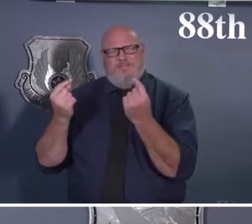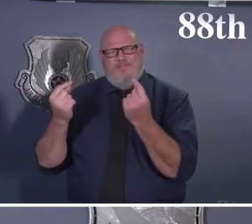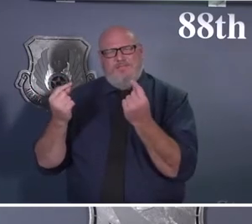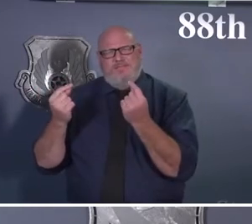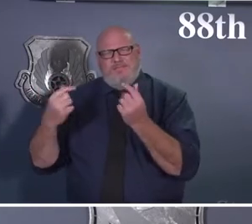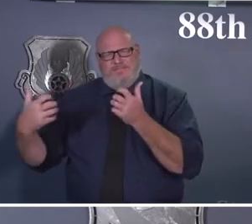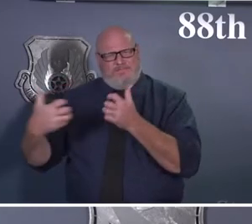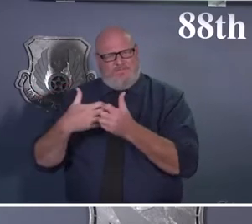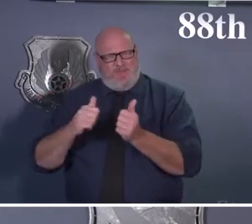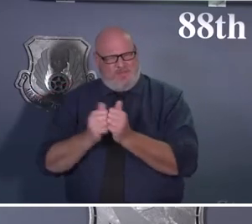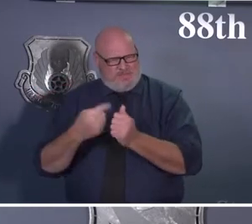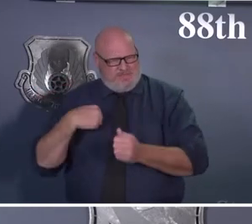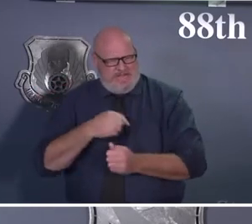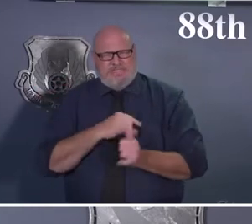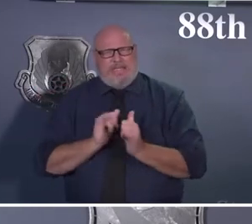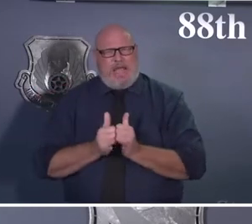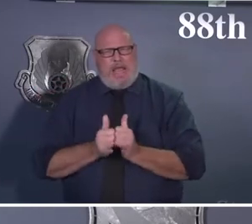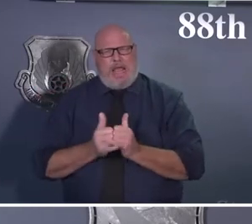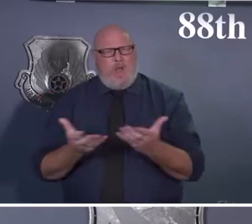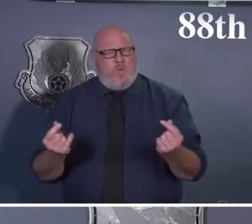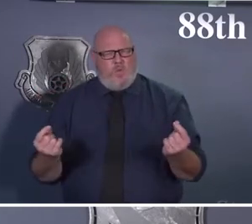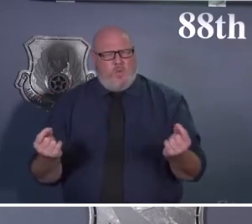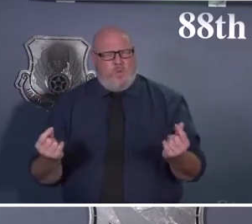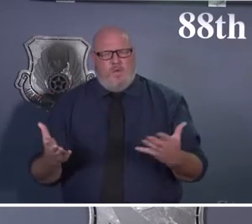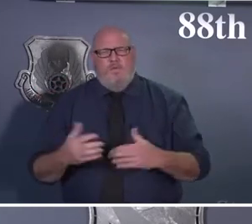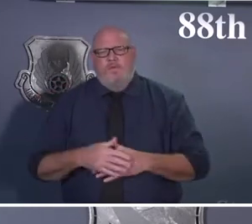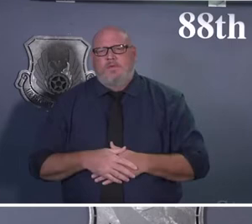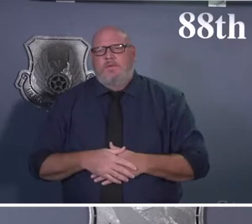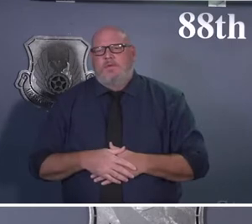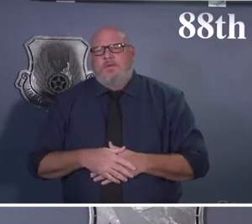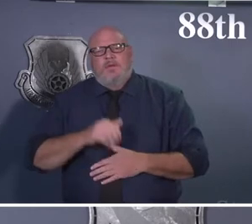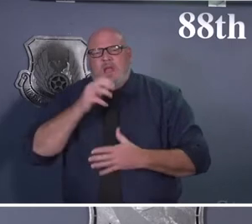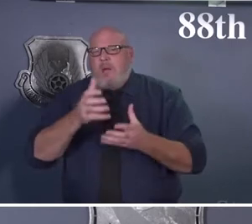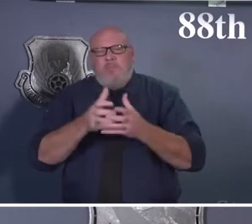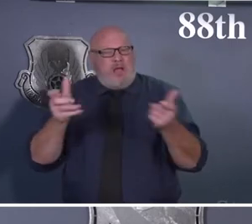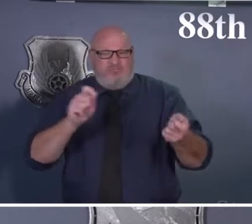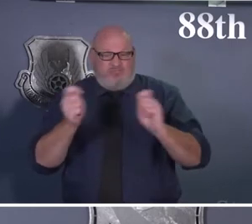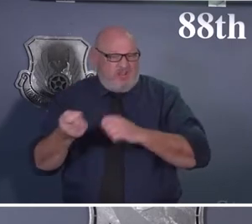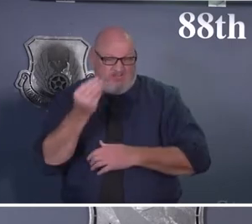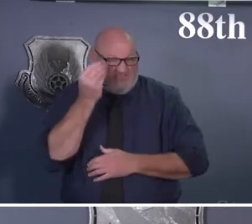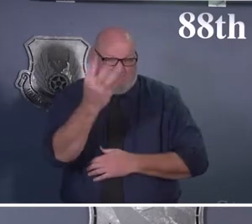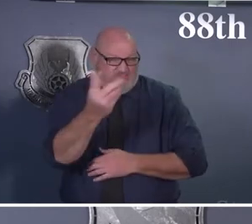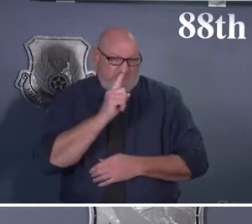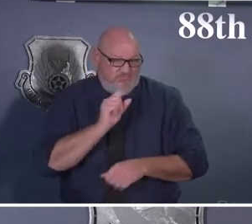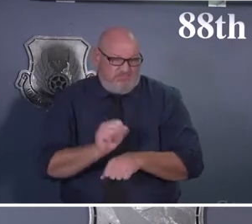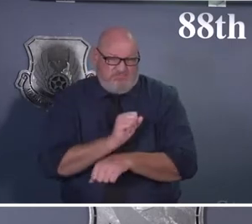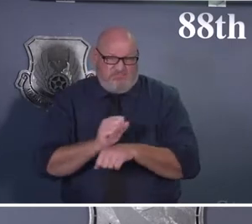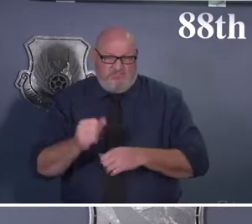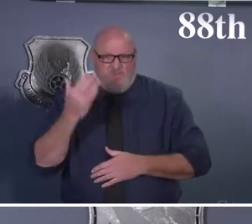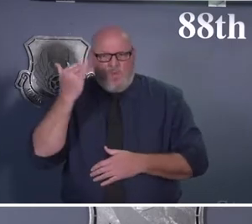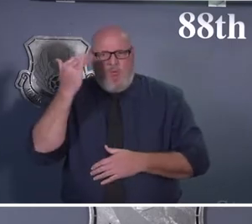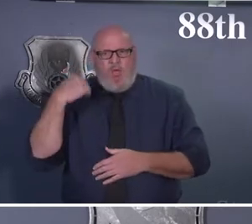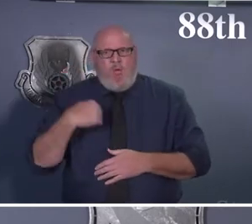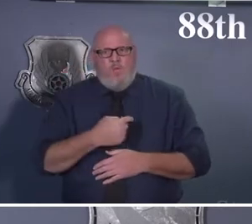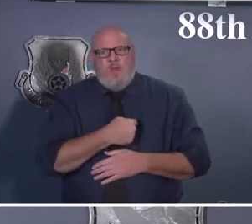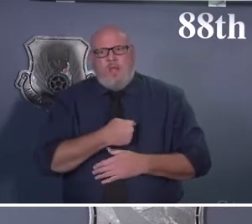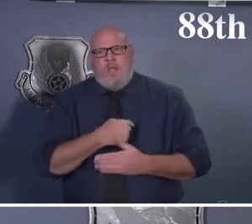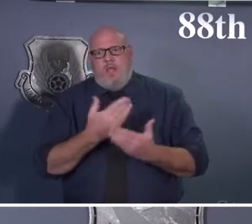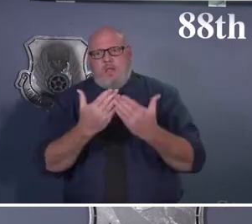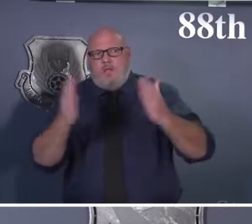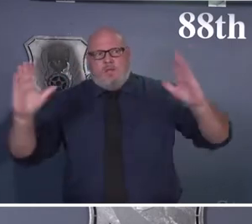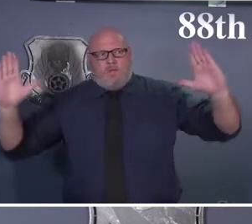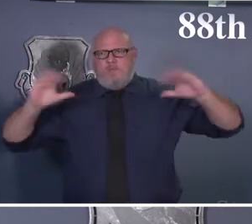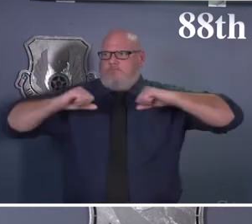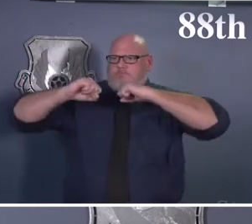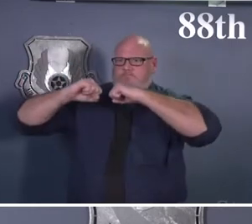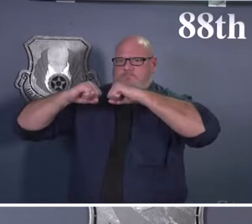shouldn't expect to see a lot of change because we have been doing such a good job of being a kind of a bubble in the middle of this COVID storm because we are wearing our